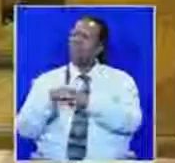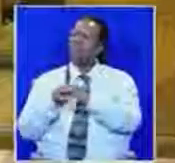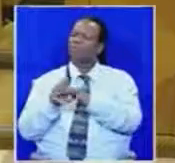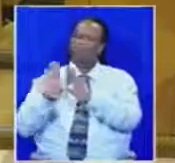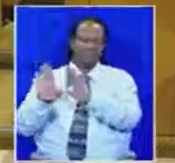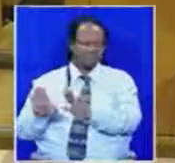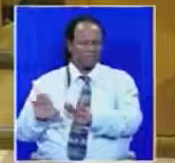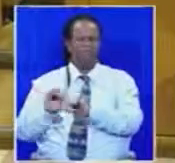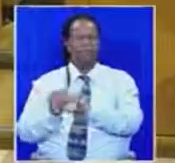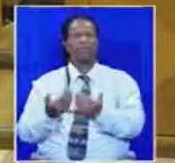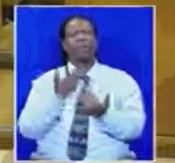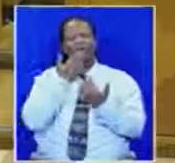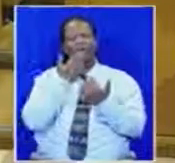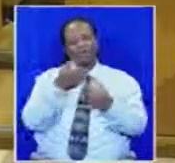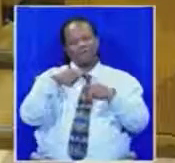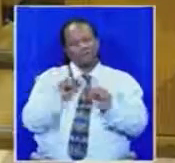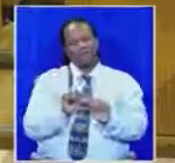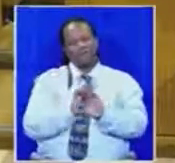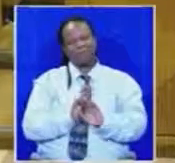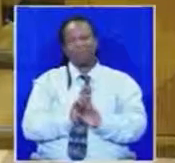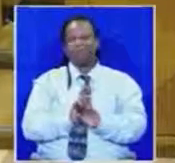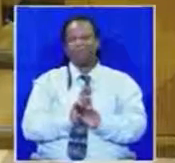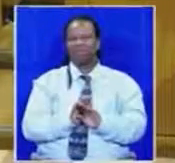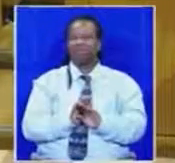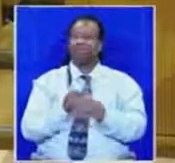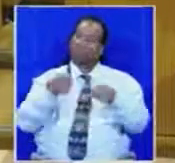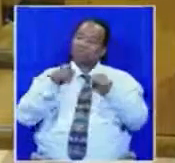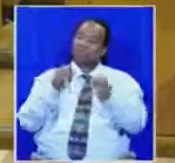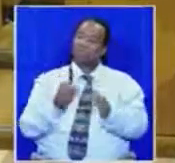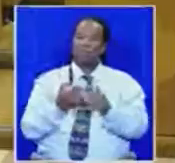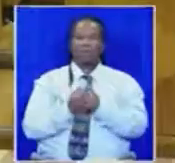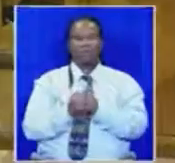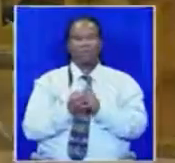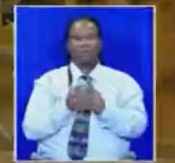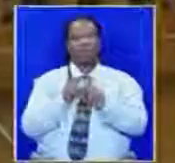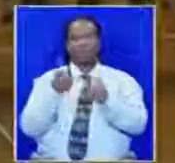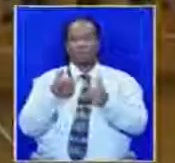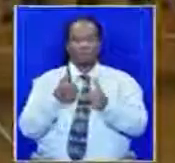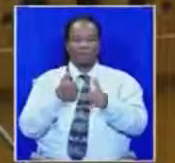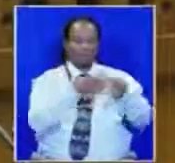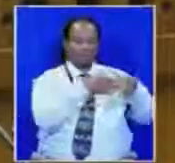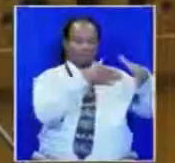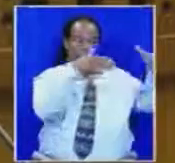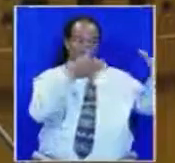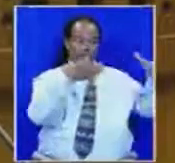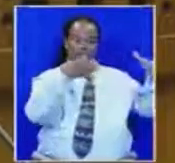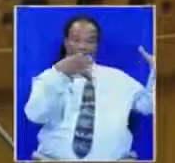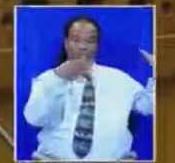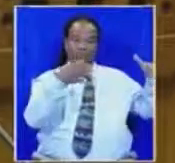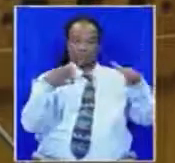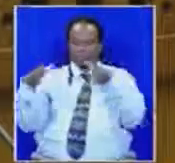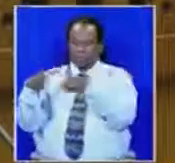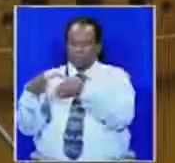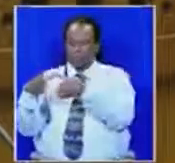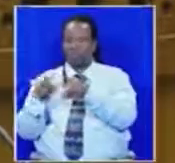Thank you very much House Chairperson. House Chairperson, let's talk about minorities and majorities. We stand here today to